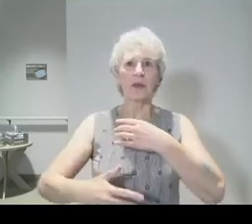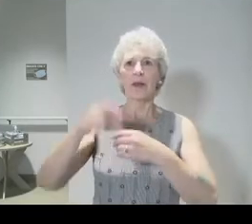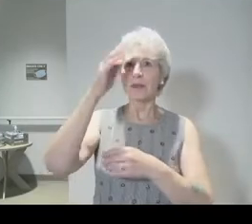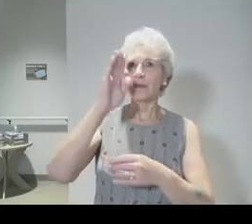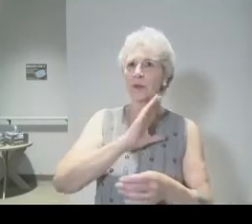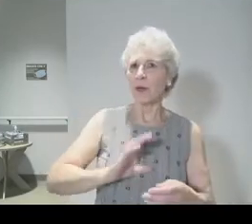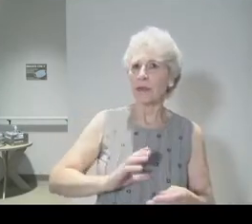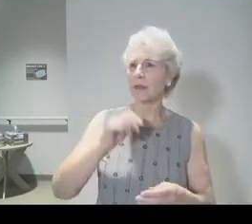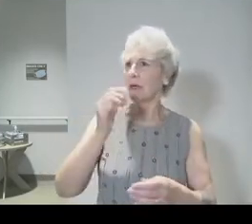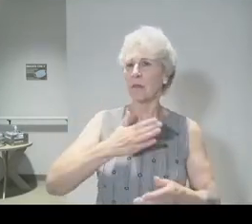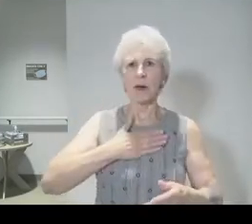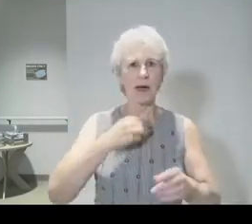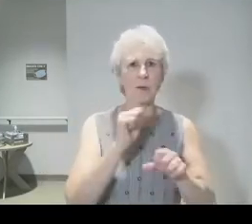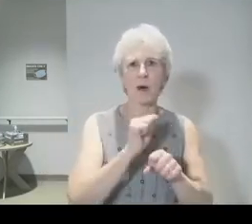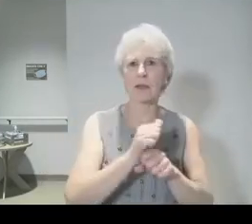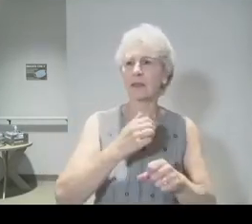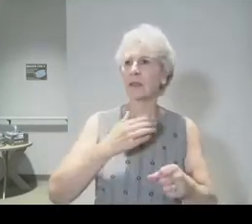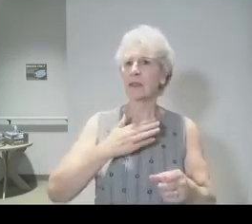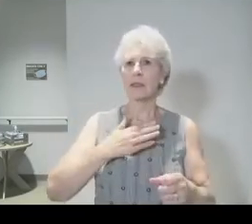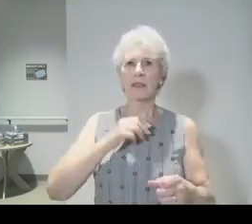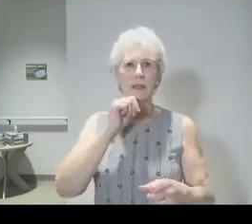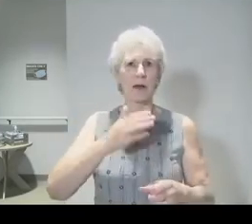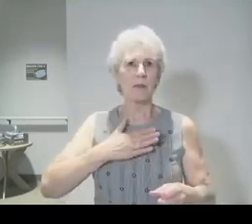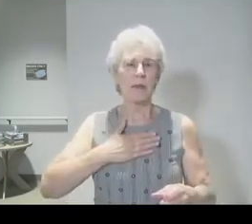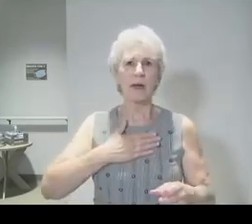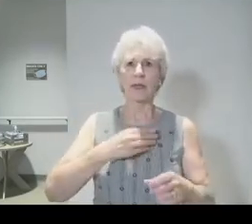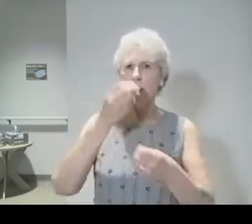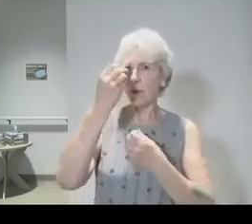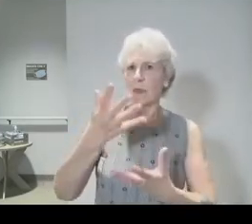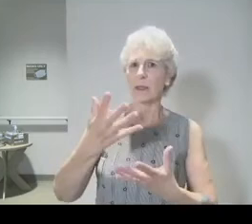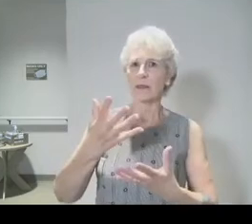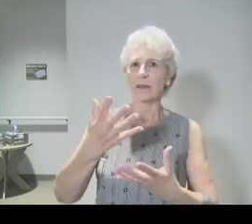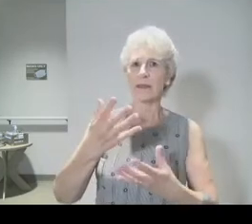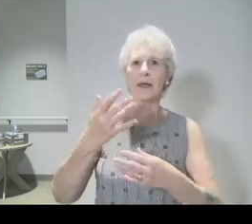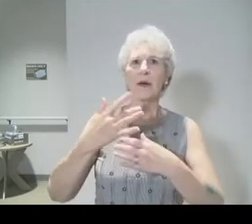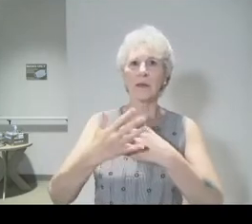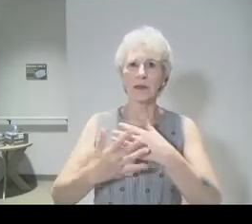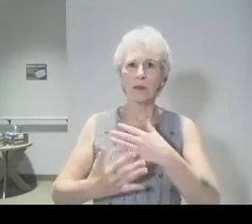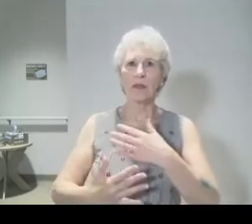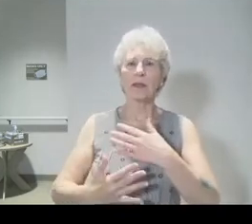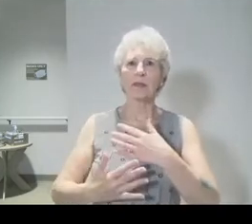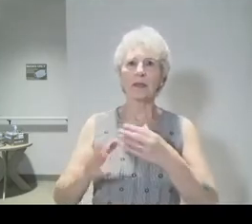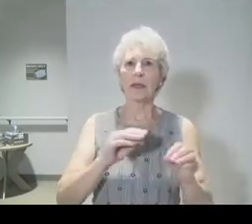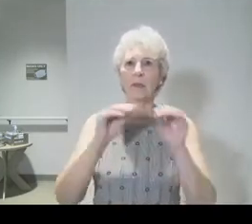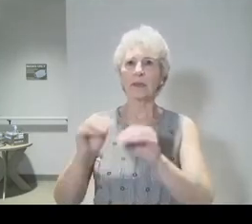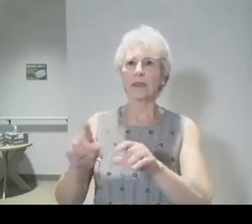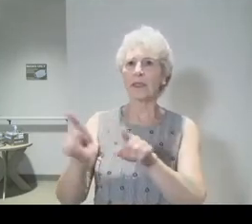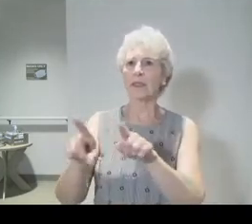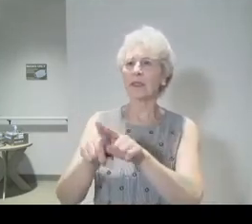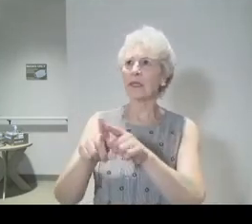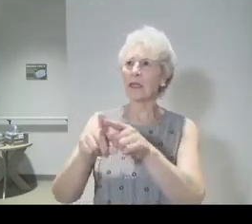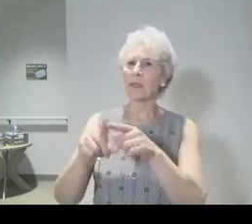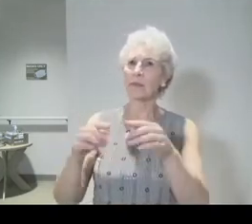my goodness not my obedience but the blood of Christ and it puts us all on the same plane. There will always be